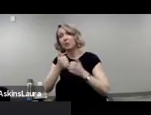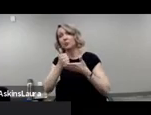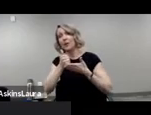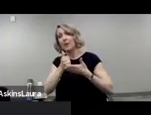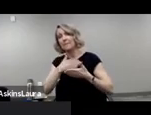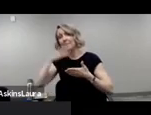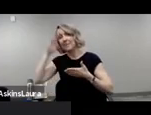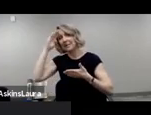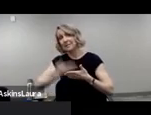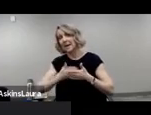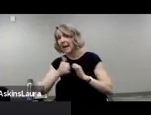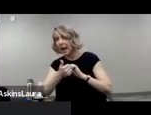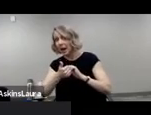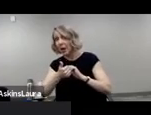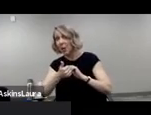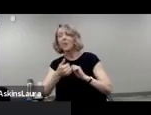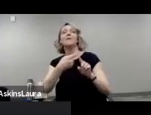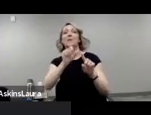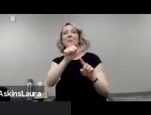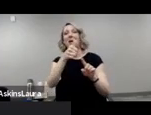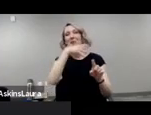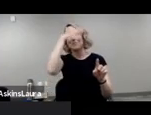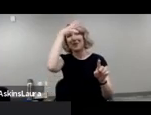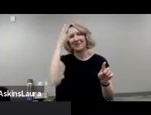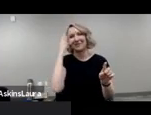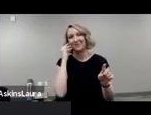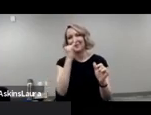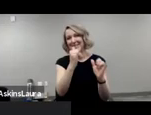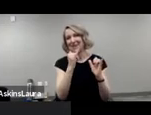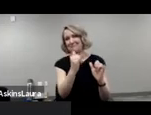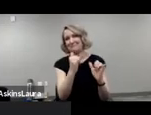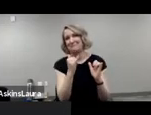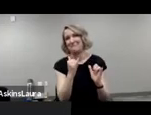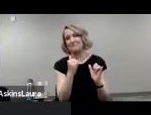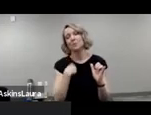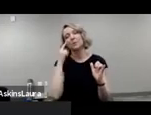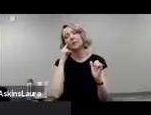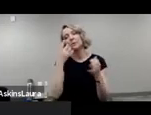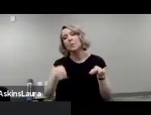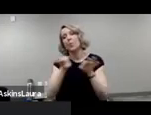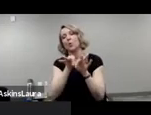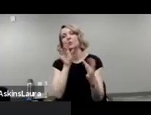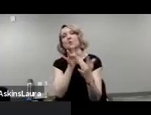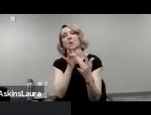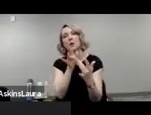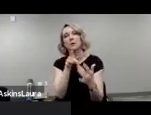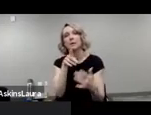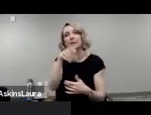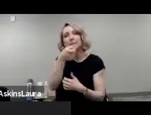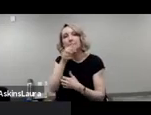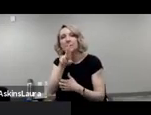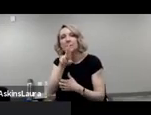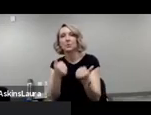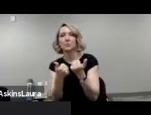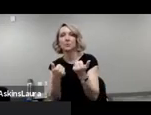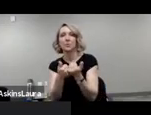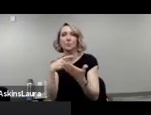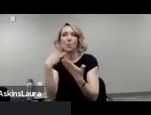therefore, I think it's really critical that we get to those peer support programs, parent support groups,